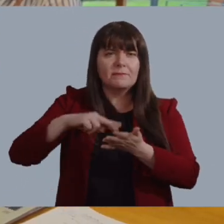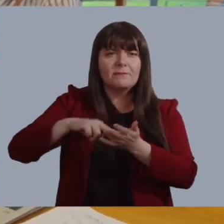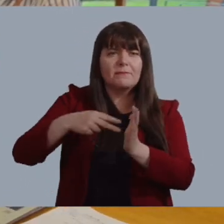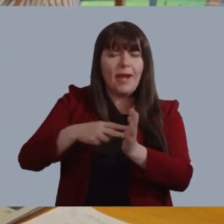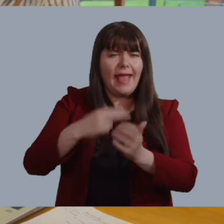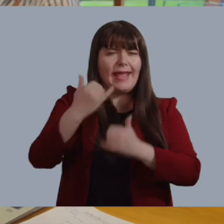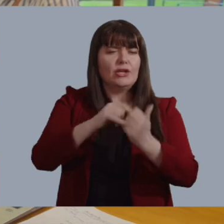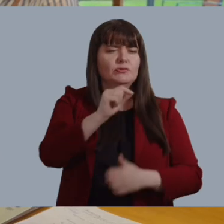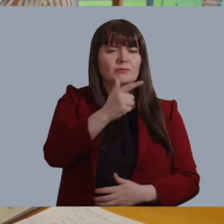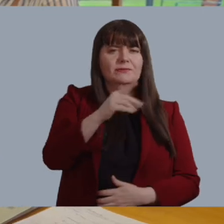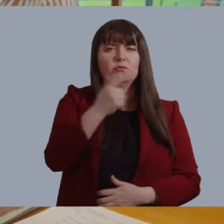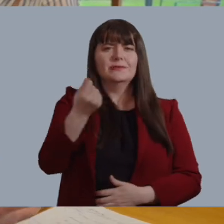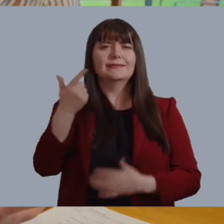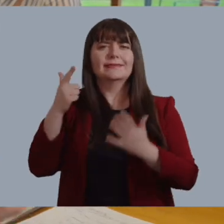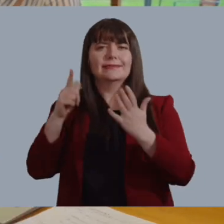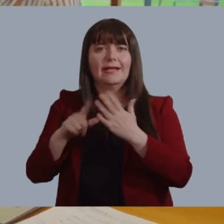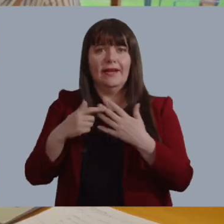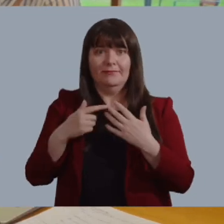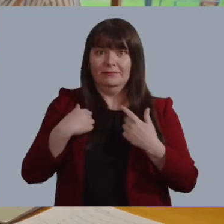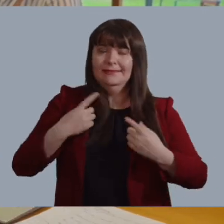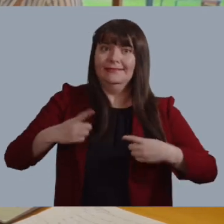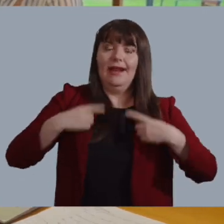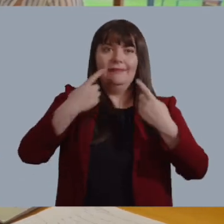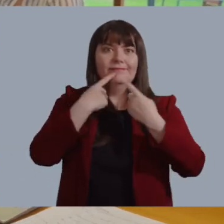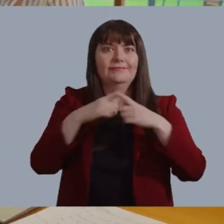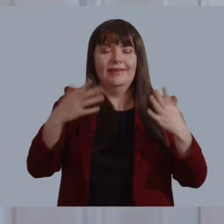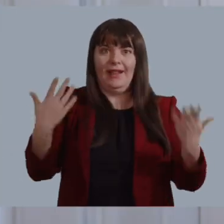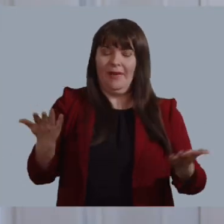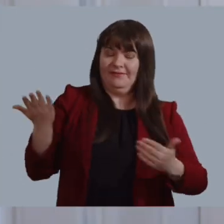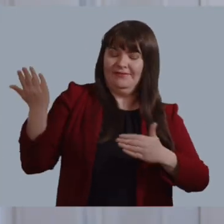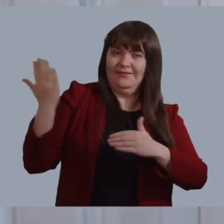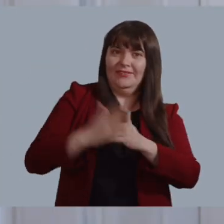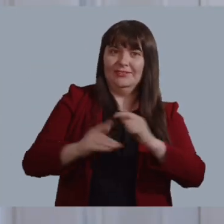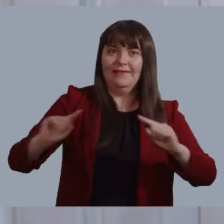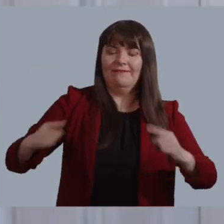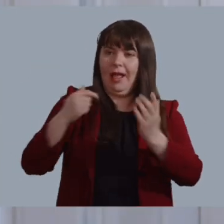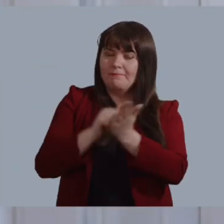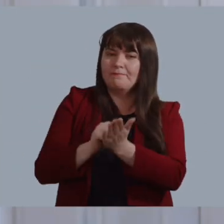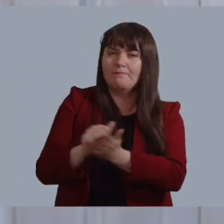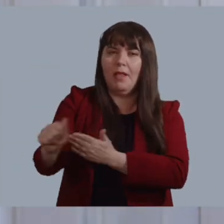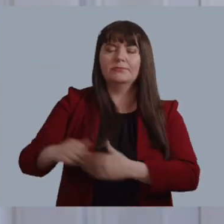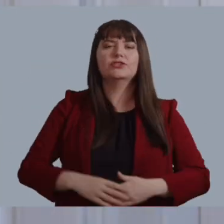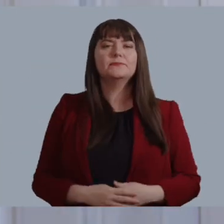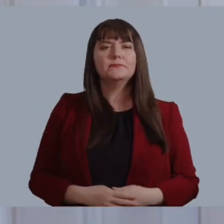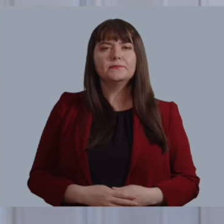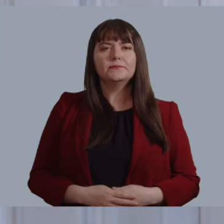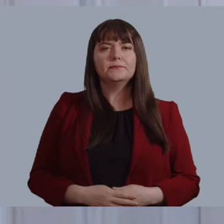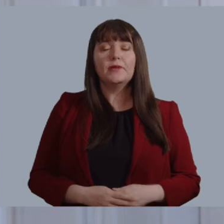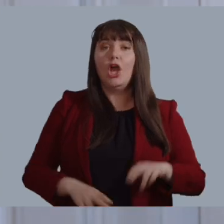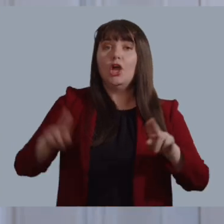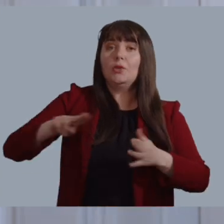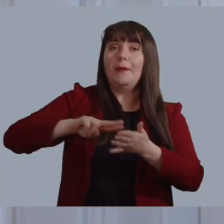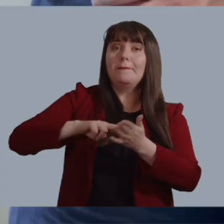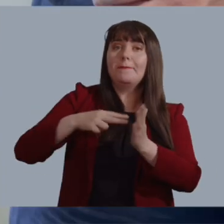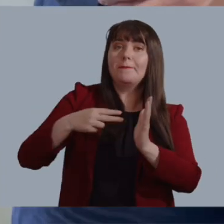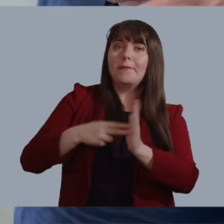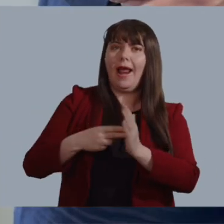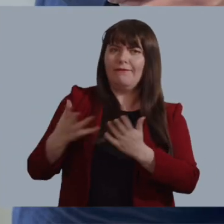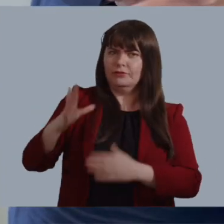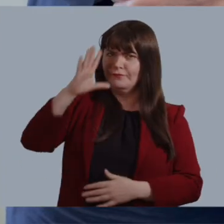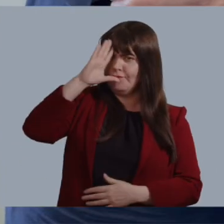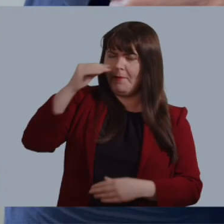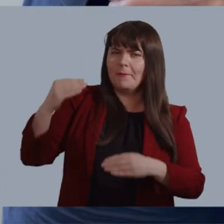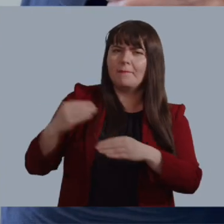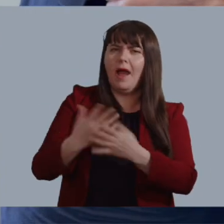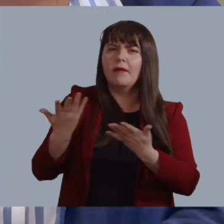our board to develop our plan for 2025-2027 and I'm delighted it is now finalised and published. The new